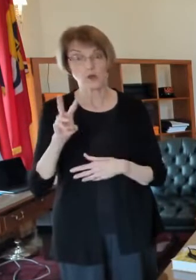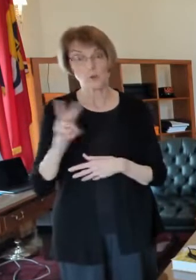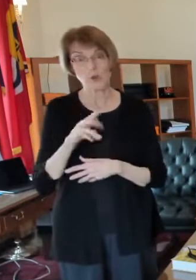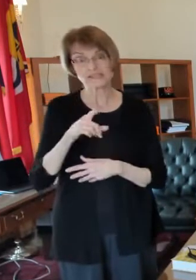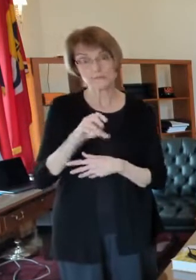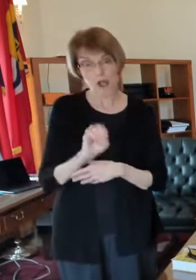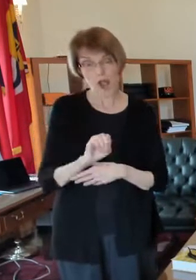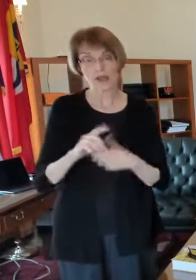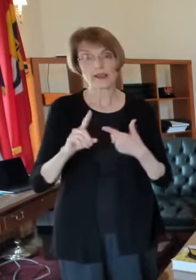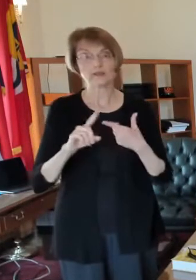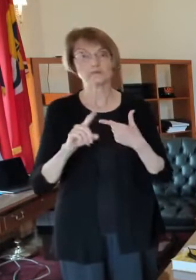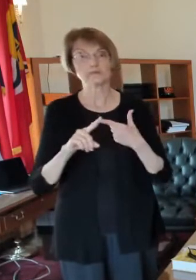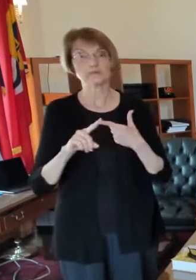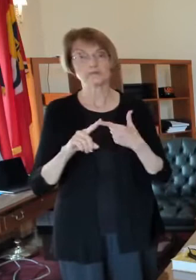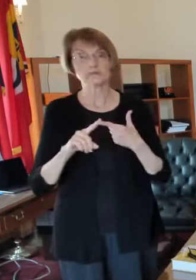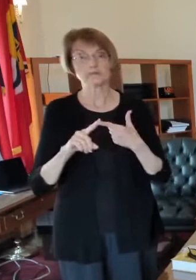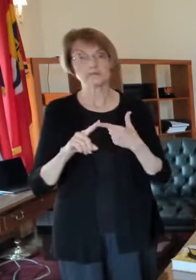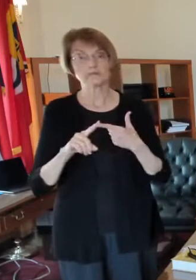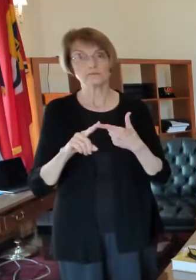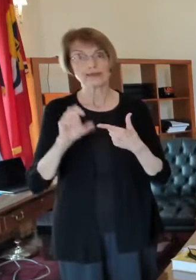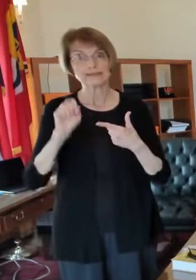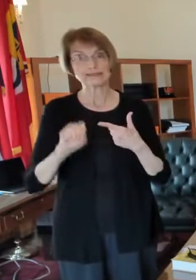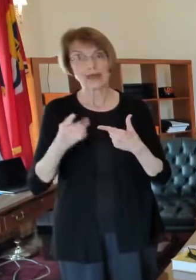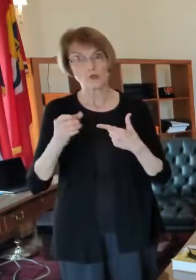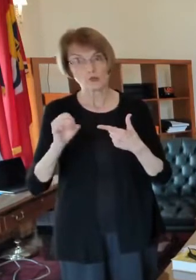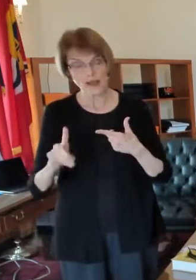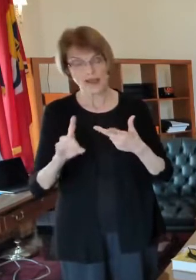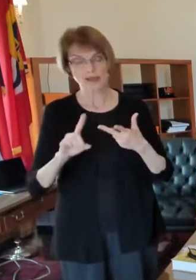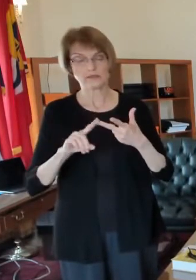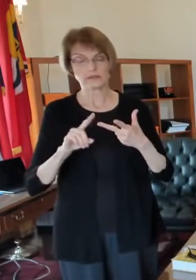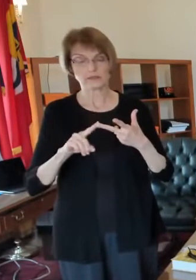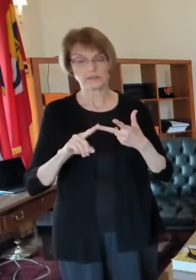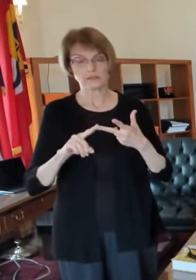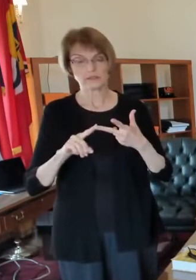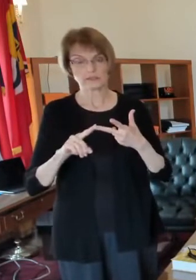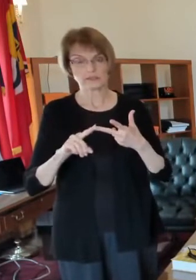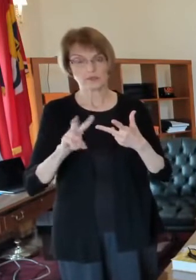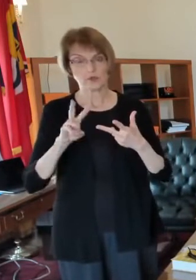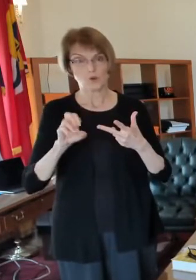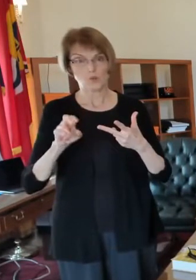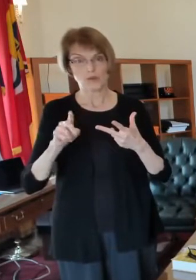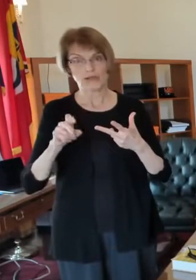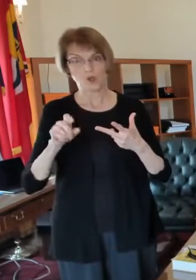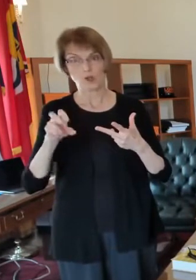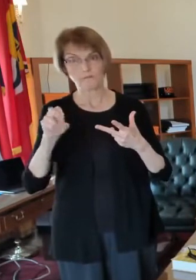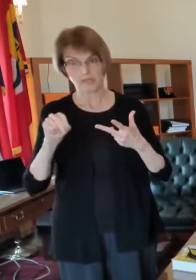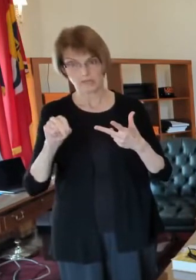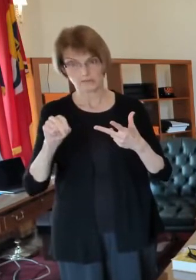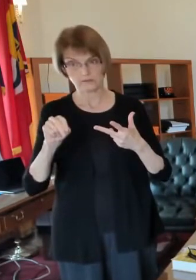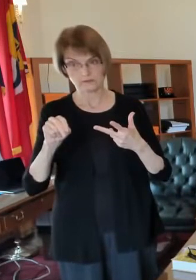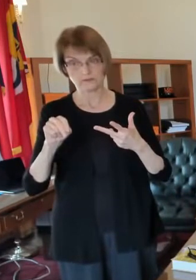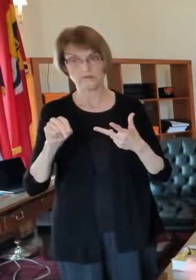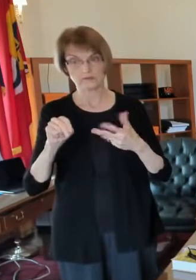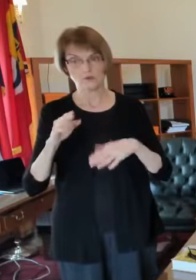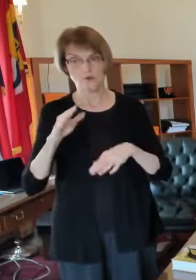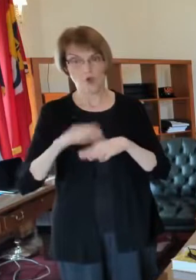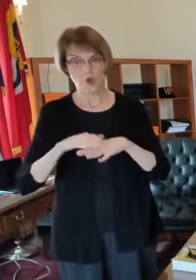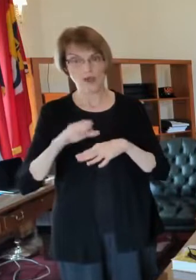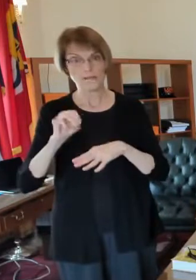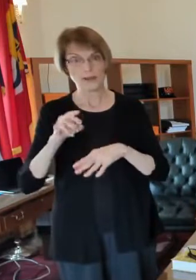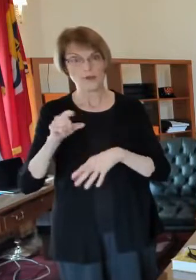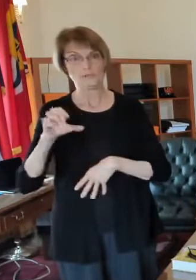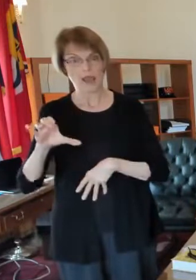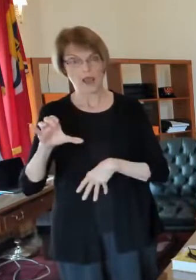um one on south grand and winkelman on merrimac so we had three